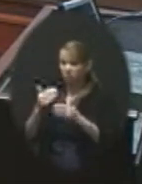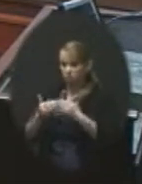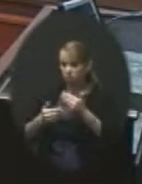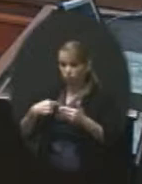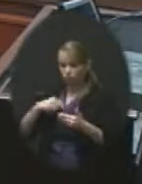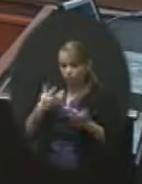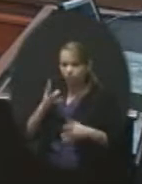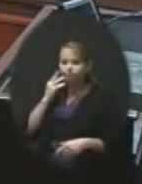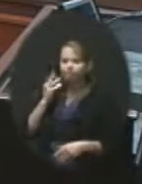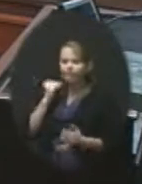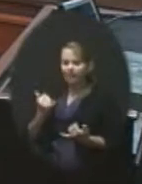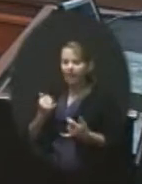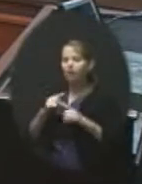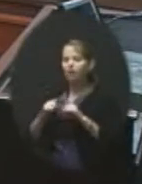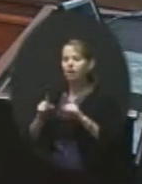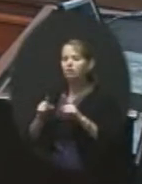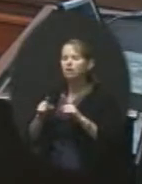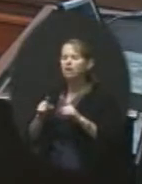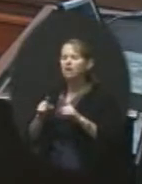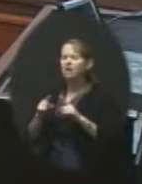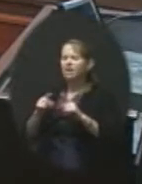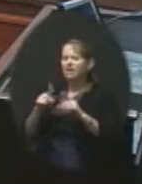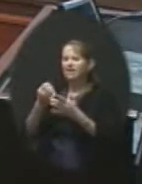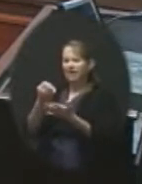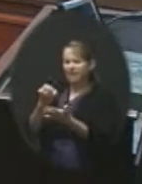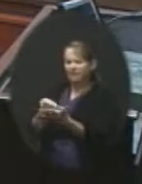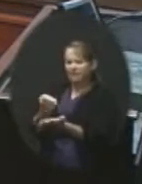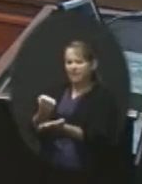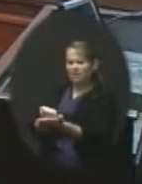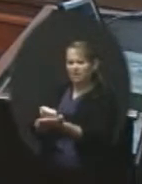from the definition is a little bit different. Okay.